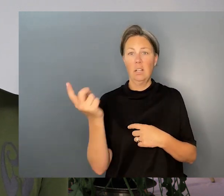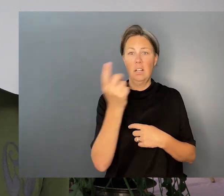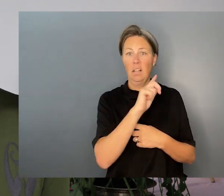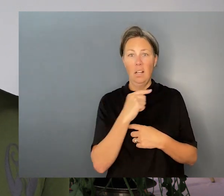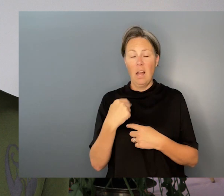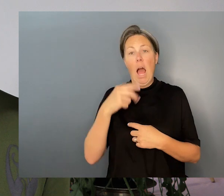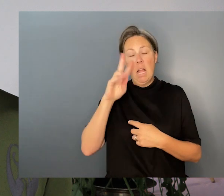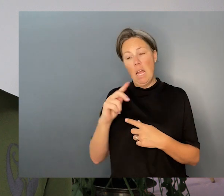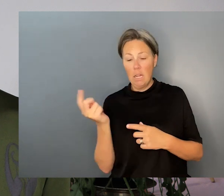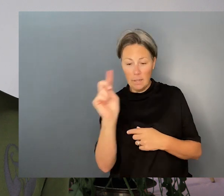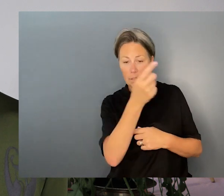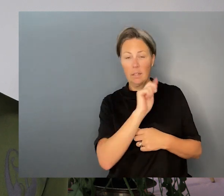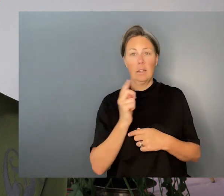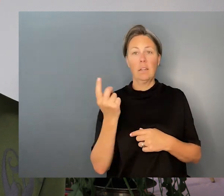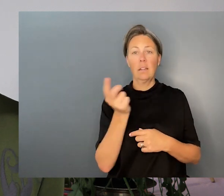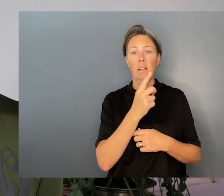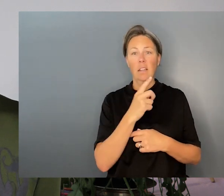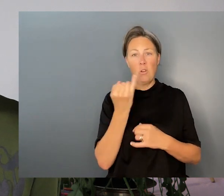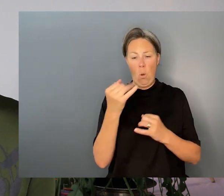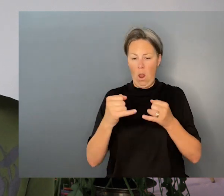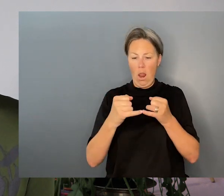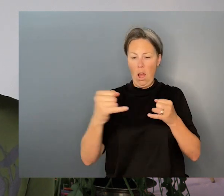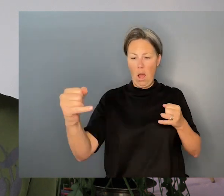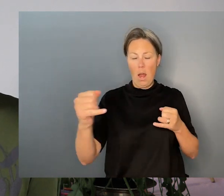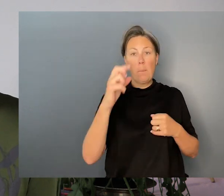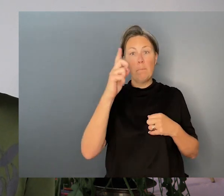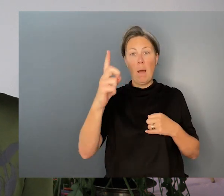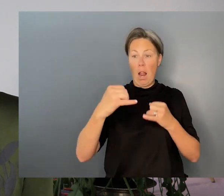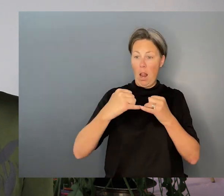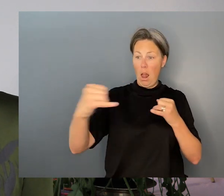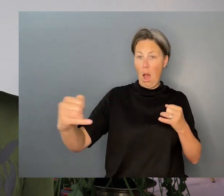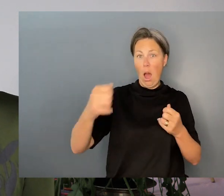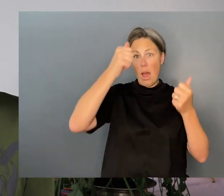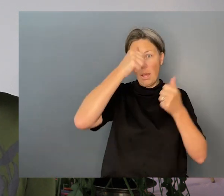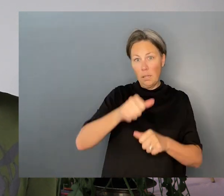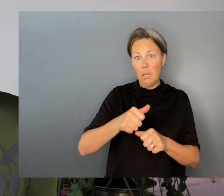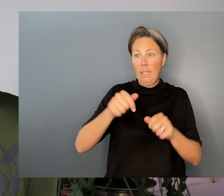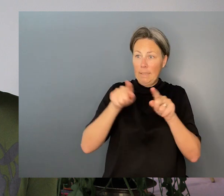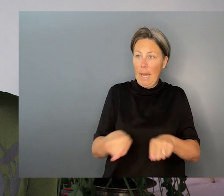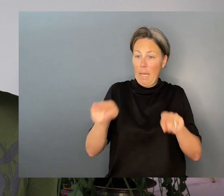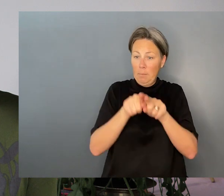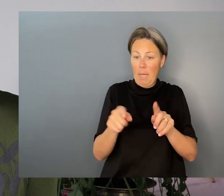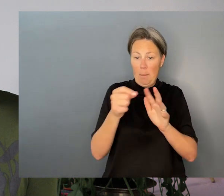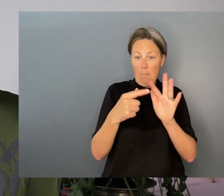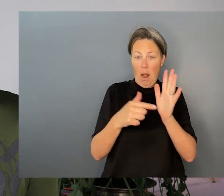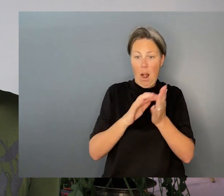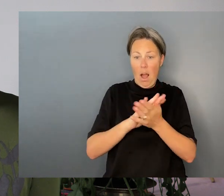The thing about a line though is that the more a path is used, the more a path is used, says Sarah Ahmed.